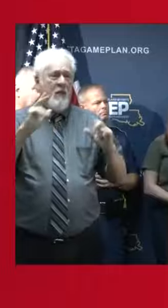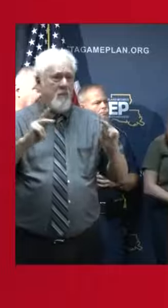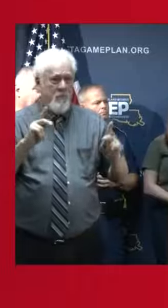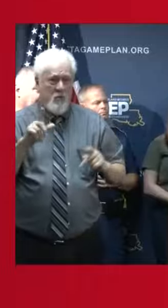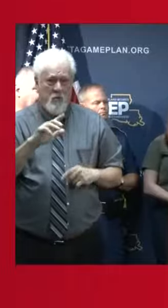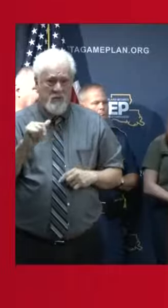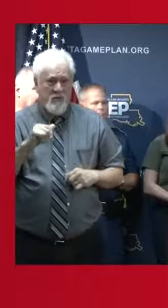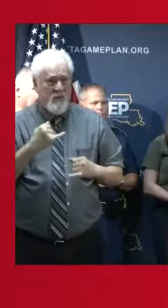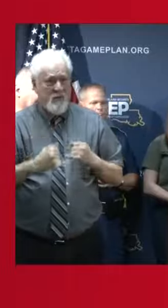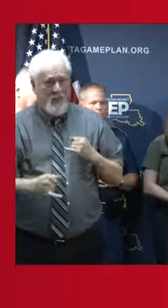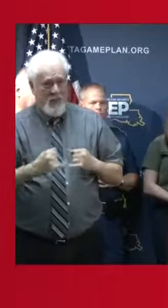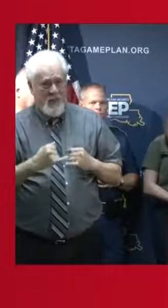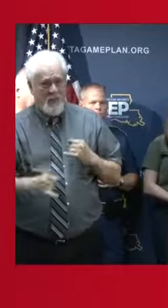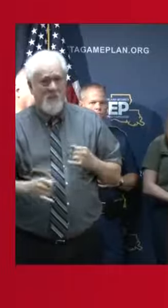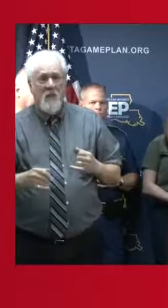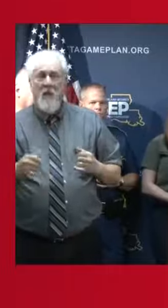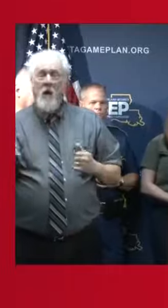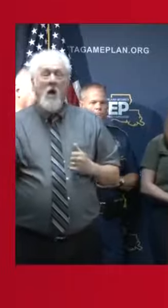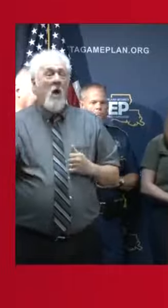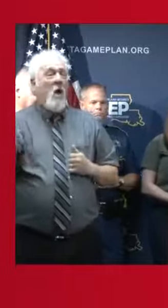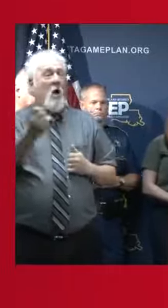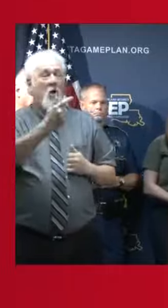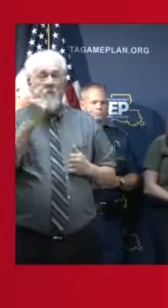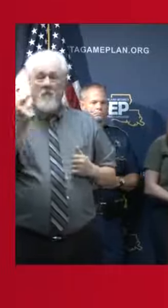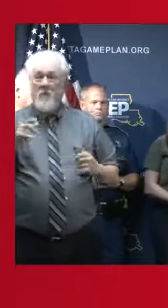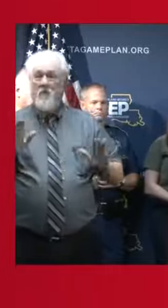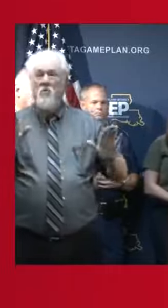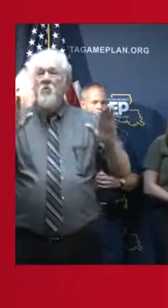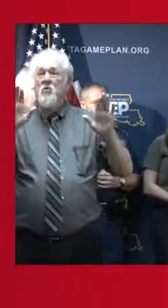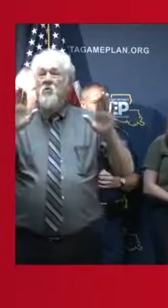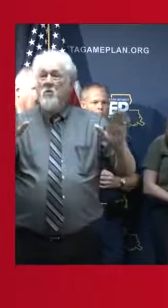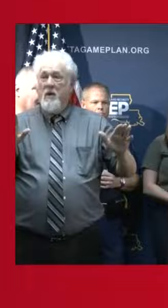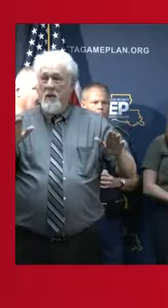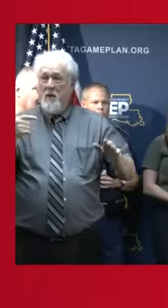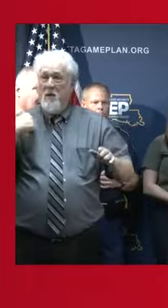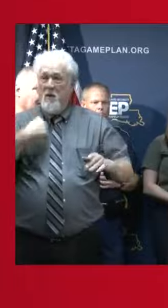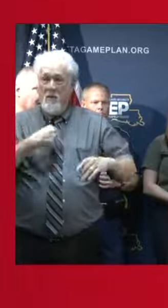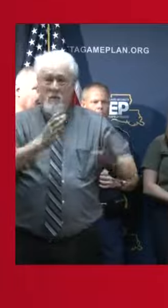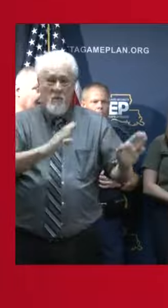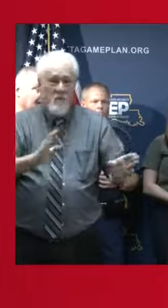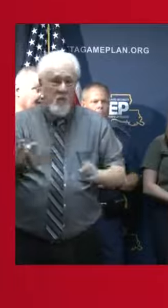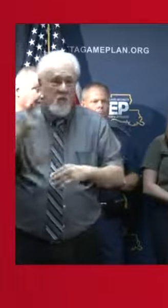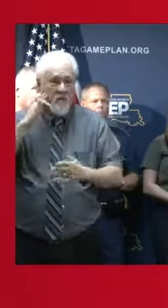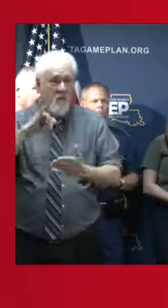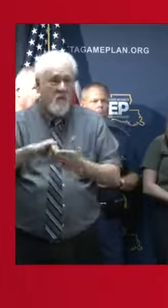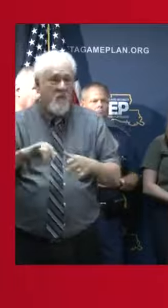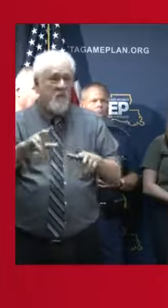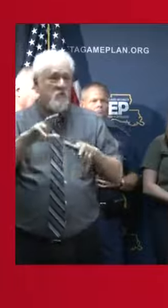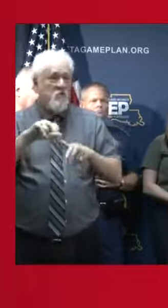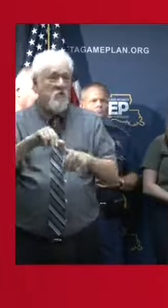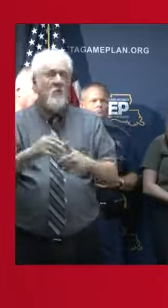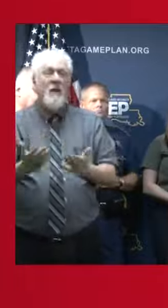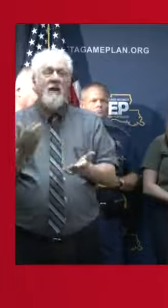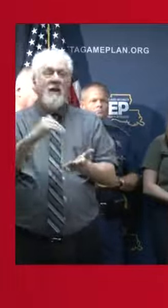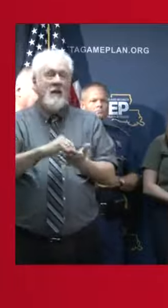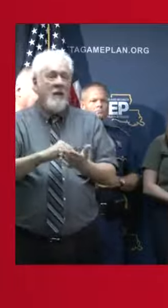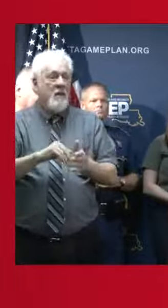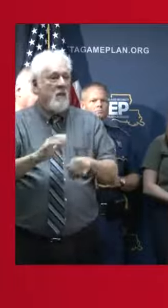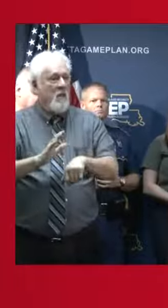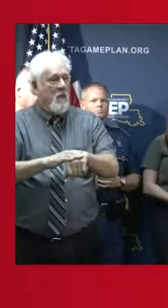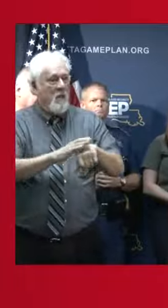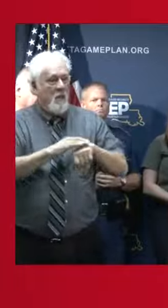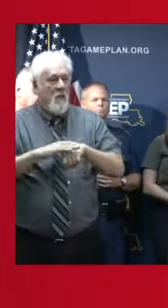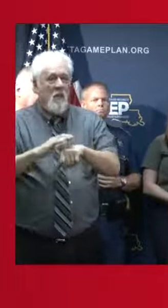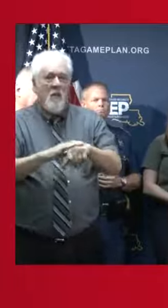the state. I think that all of y'all, everyone out there has been great as we prepare for this particular storm. Again, I would caution our